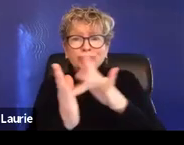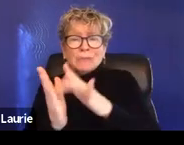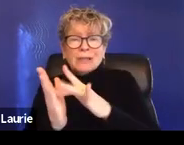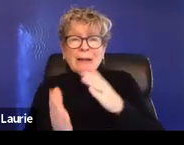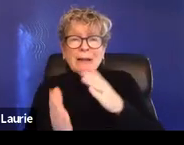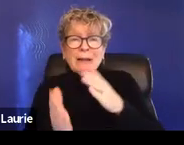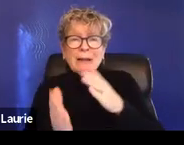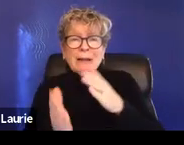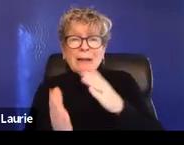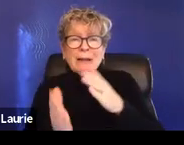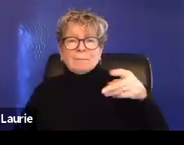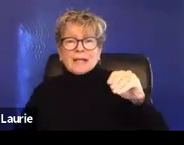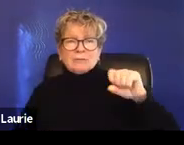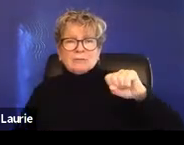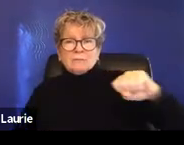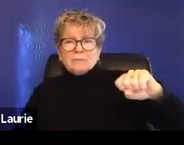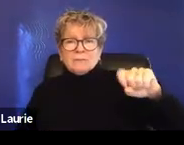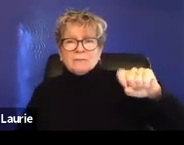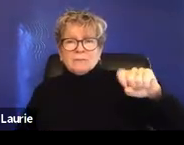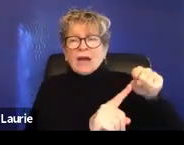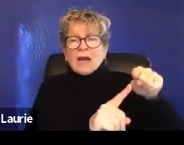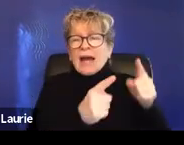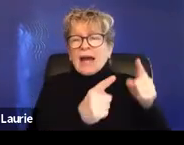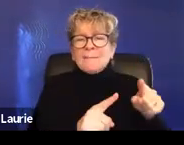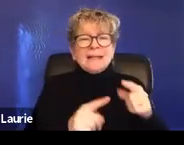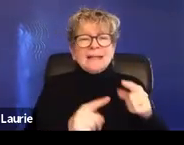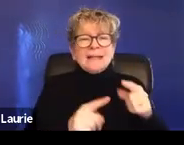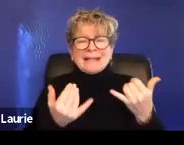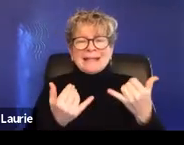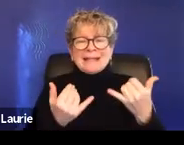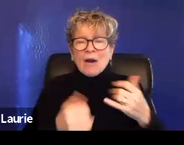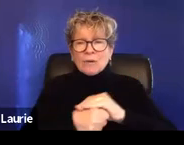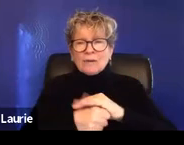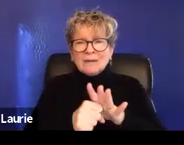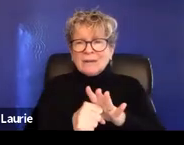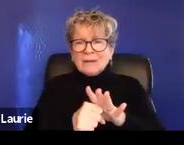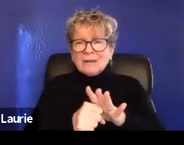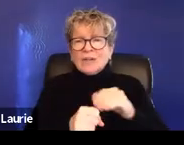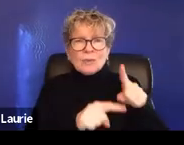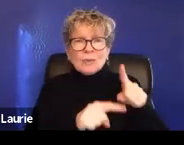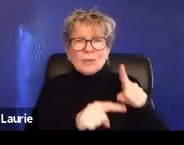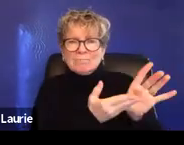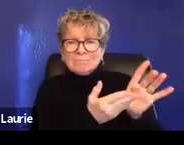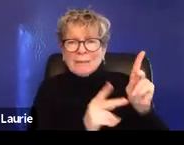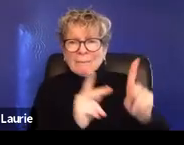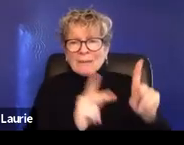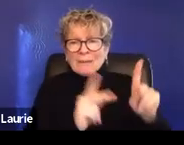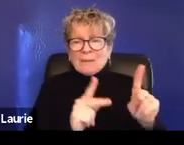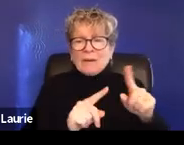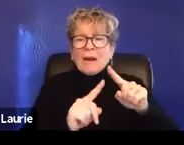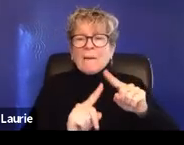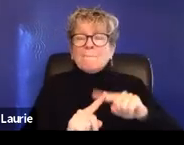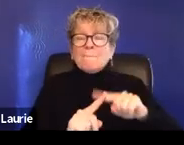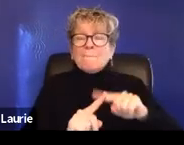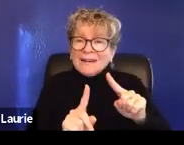do that. There has been an eviction moratorium in Washington because of COVID-19, but protection orders are an exception to